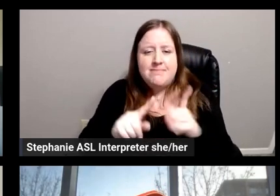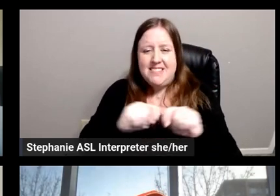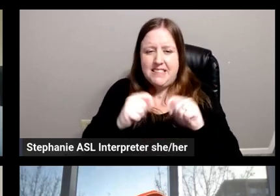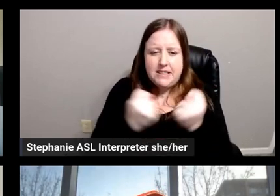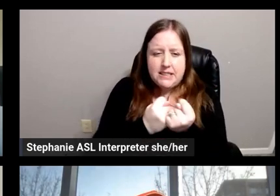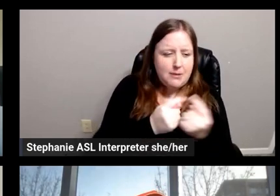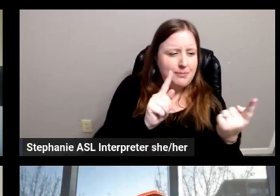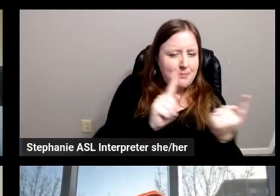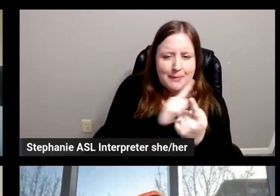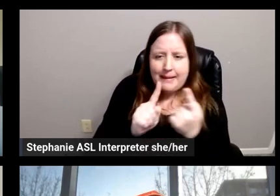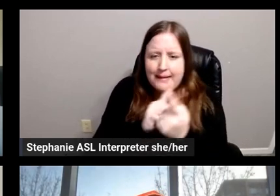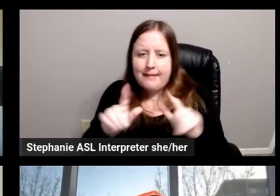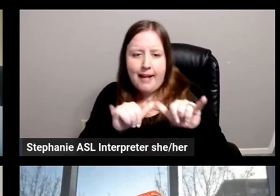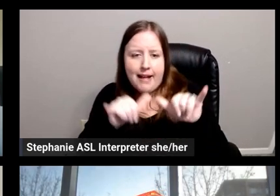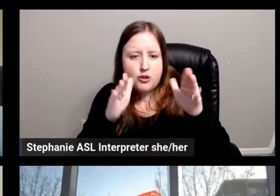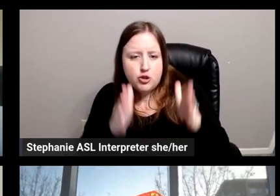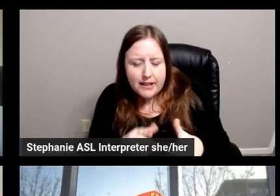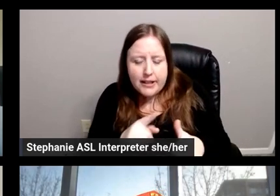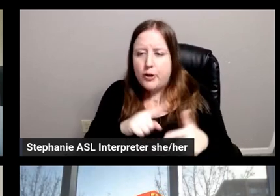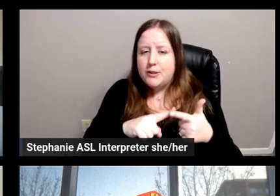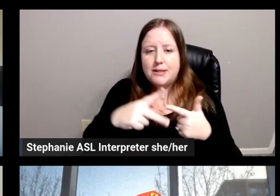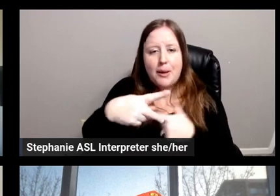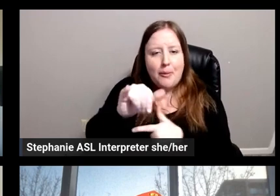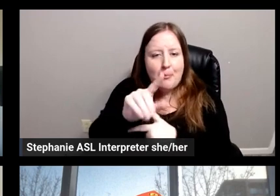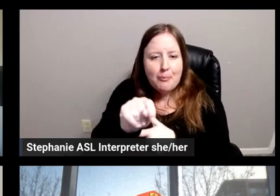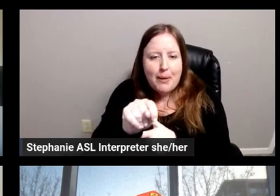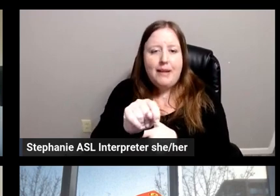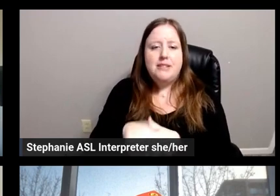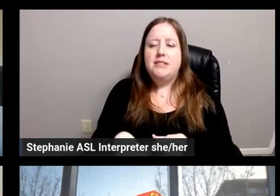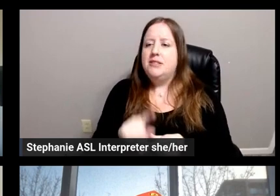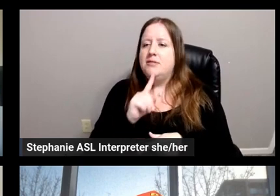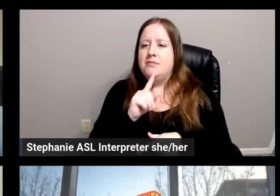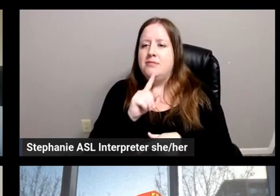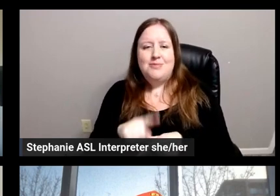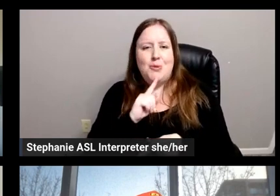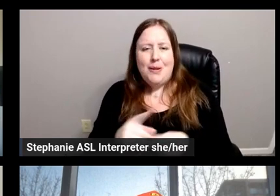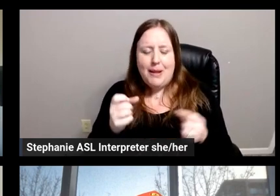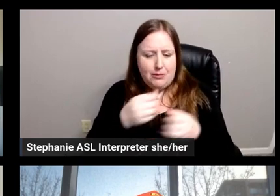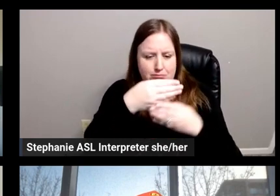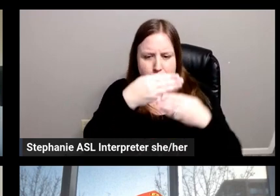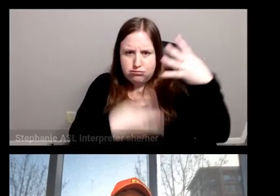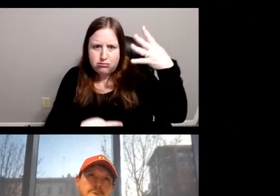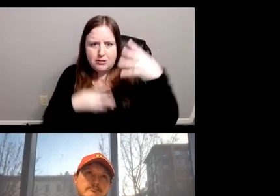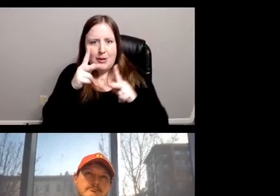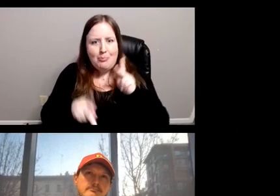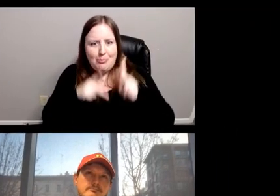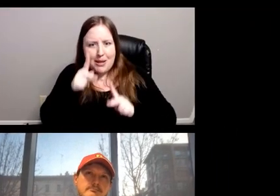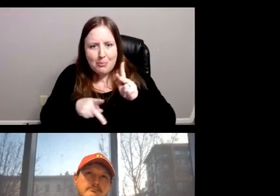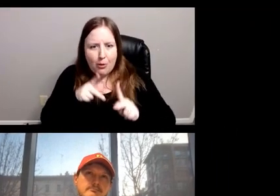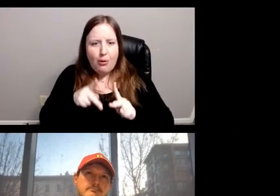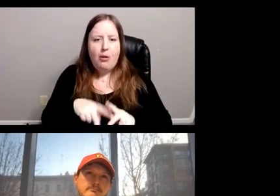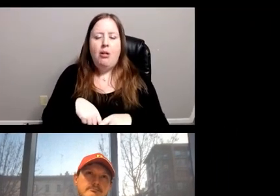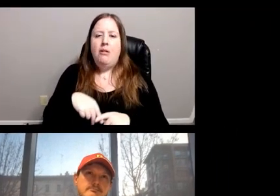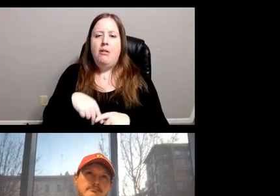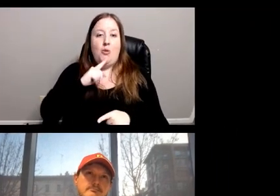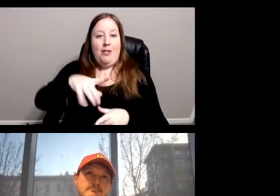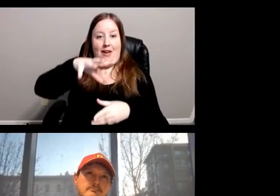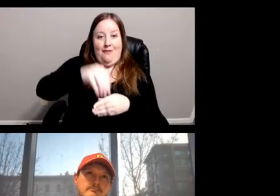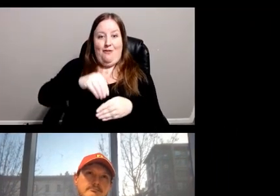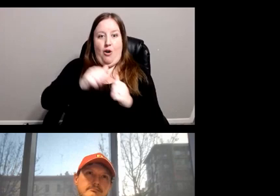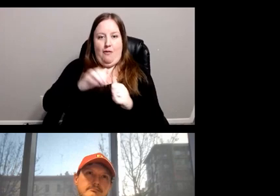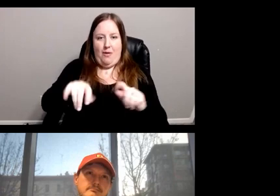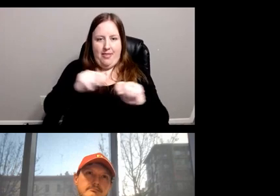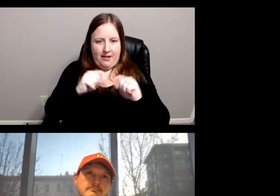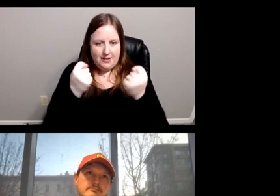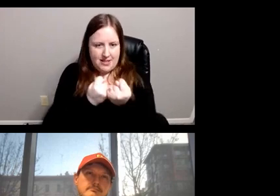engineers, some of the pit crew and some of the enormous number of people, you know, that go behind this amazing team.